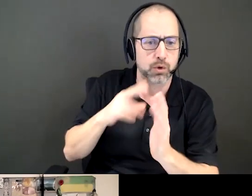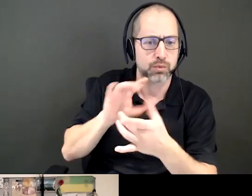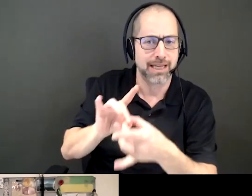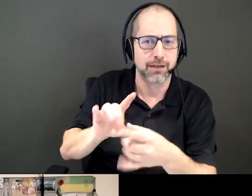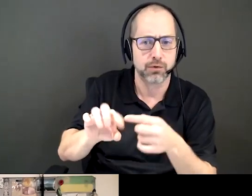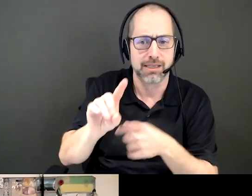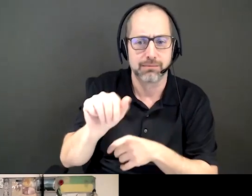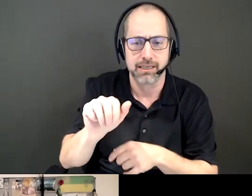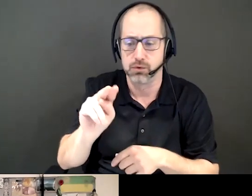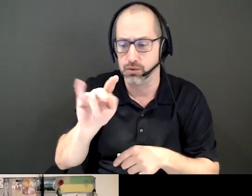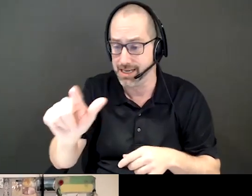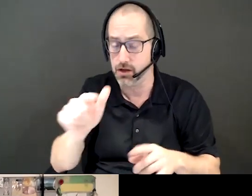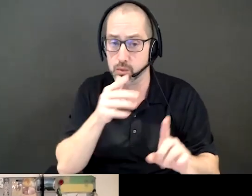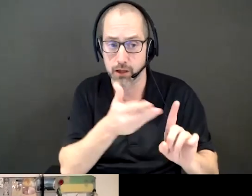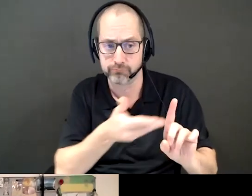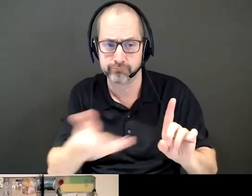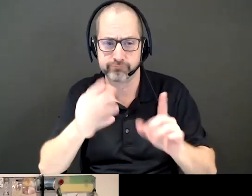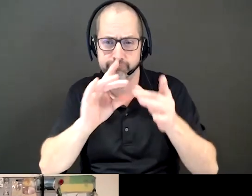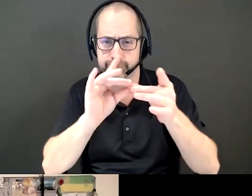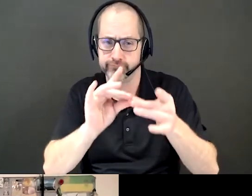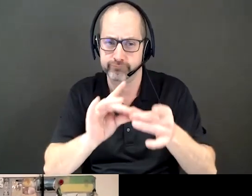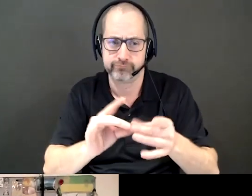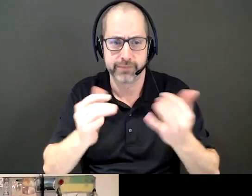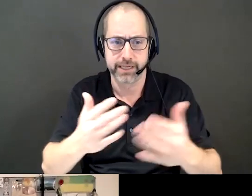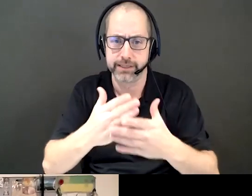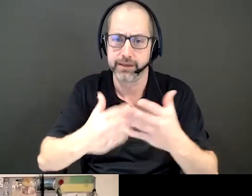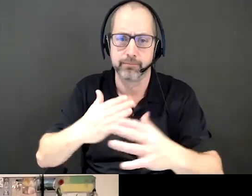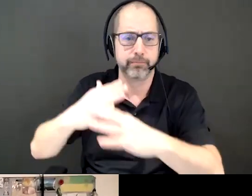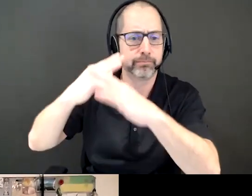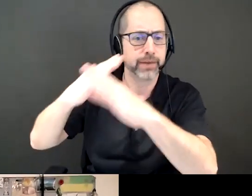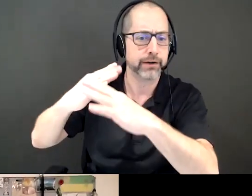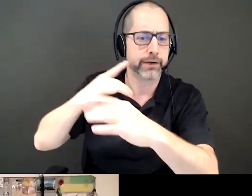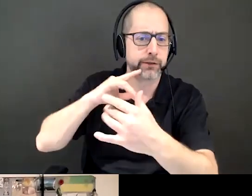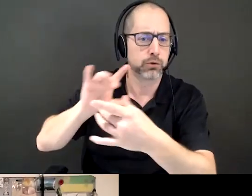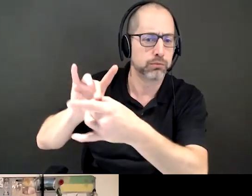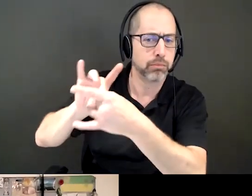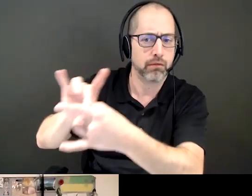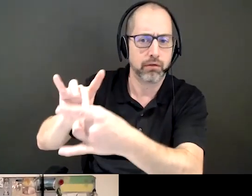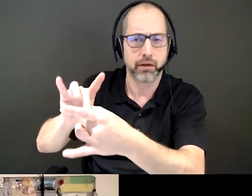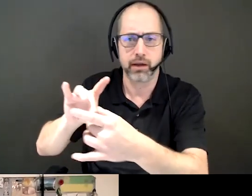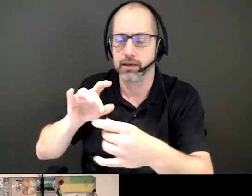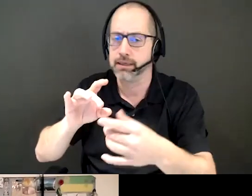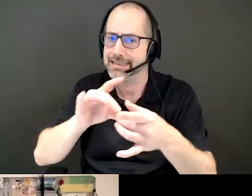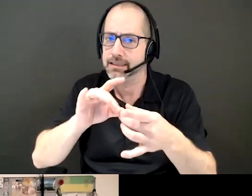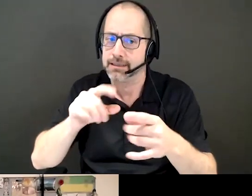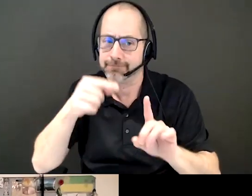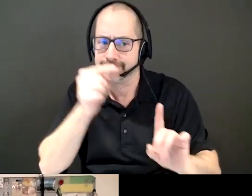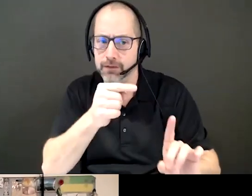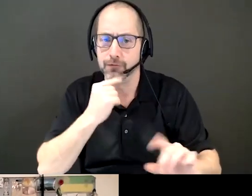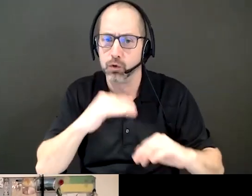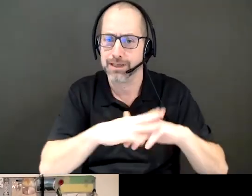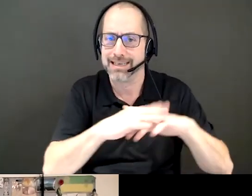talk a little bit to us today about some of the barriers to belonging, particularly when it comes to Indigenous people